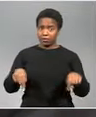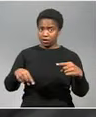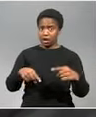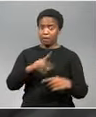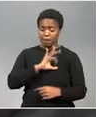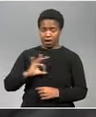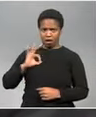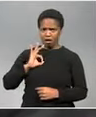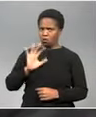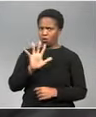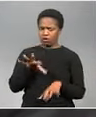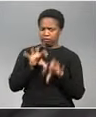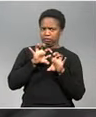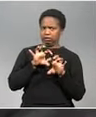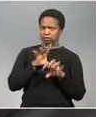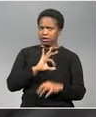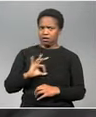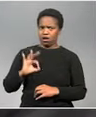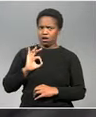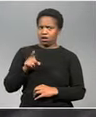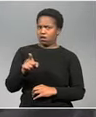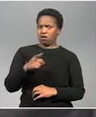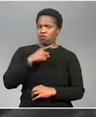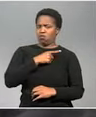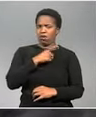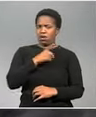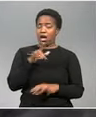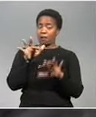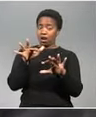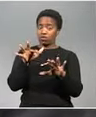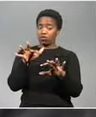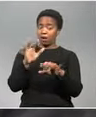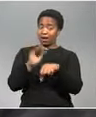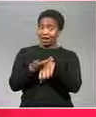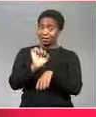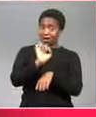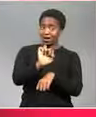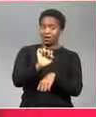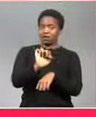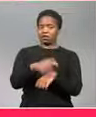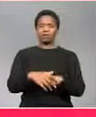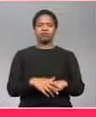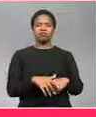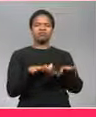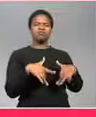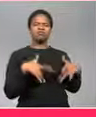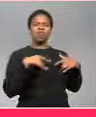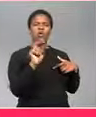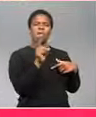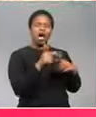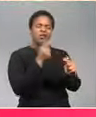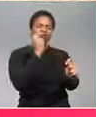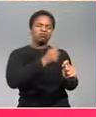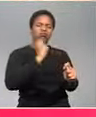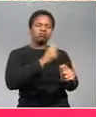we are scared of of of course of the people that surrounds him Abbas Lalibasem John Dolo is